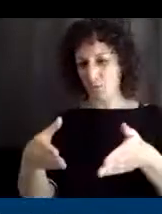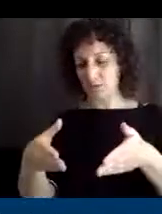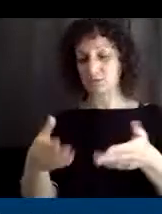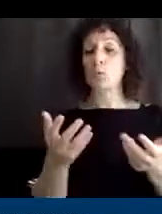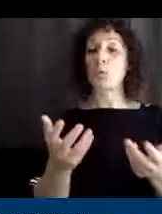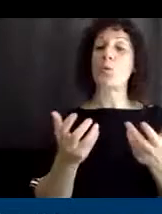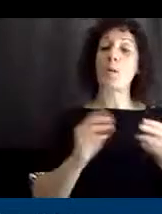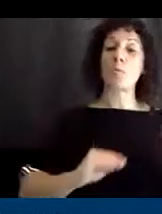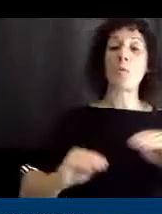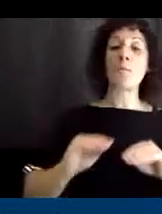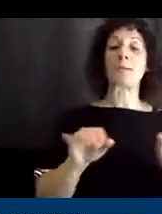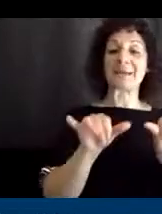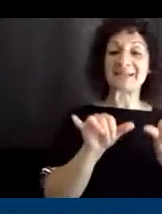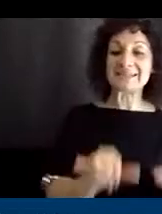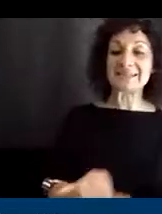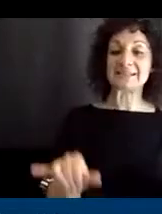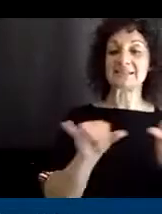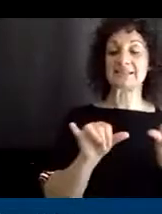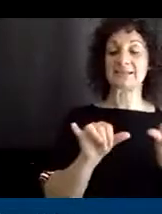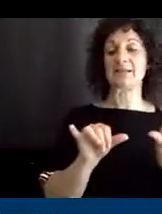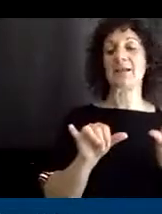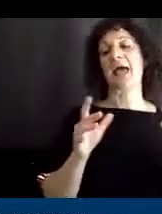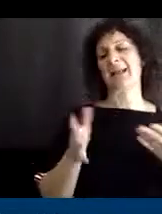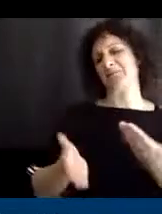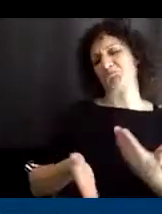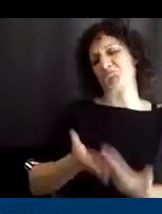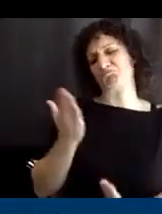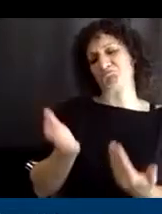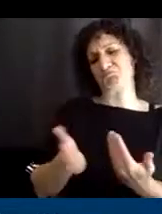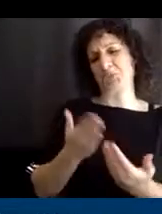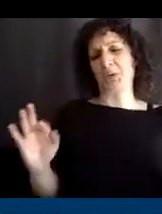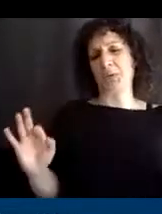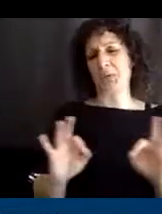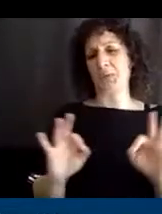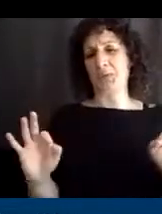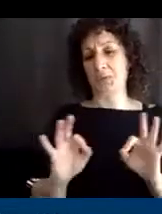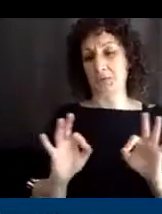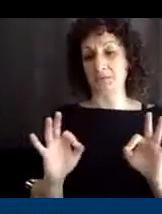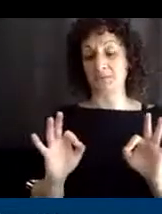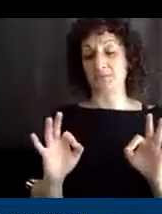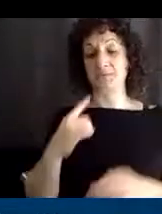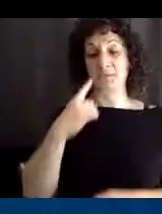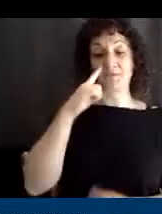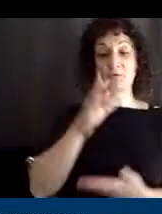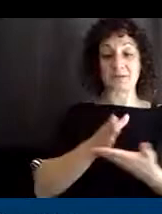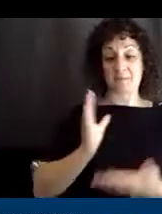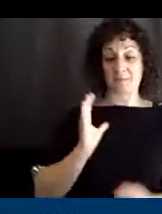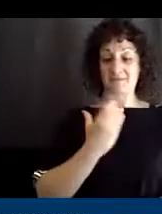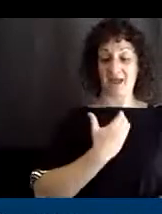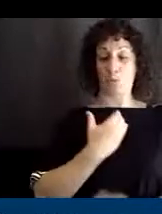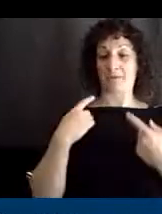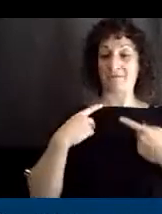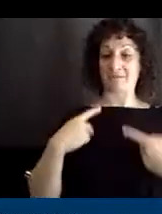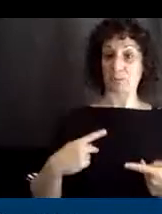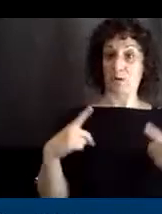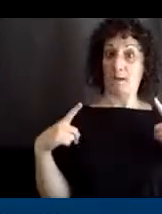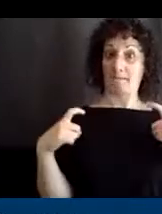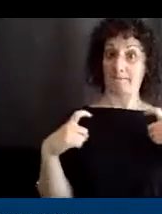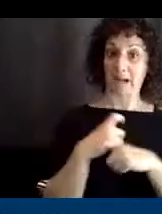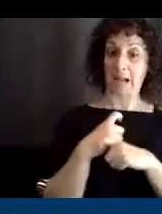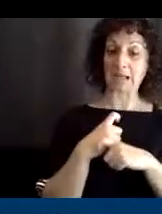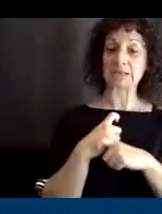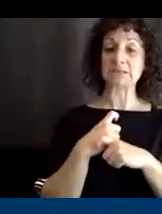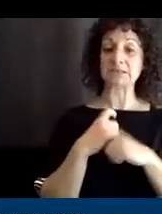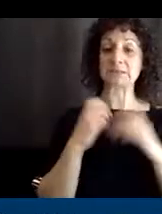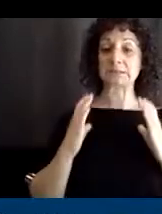consistent and we really want it to be effortless or as effortless as possible. And then for some of our more physically complex, most, you know, it